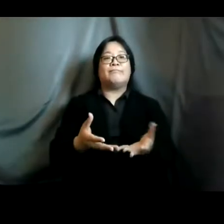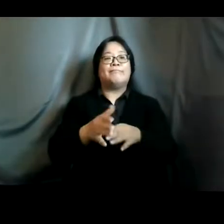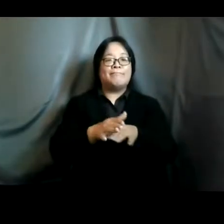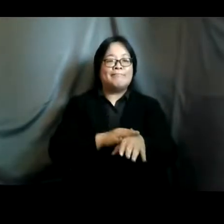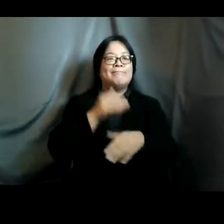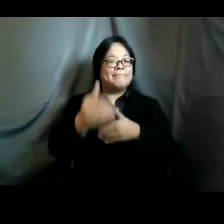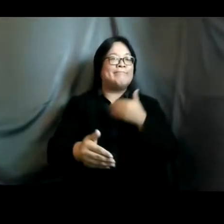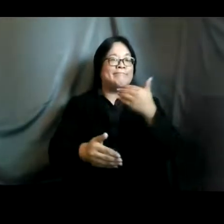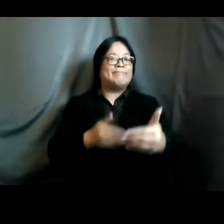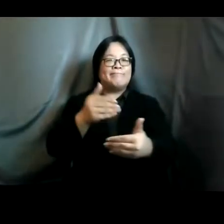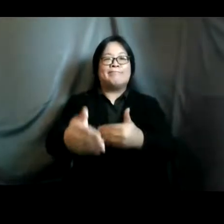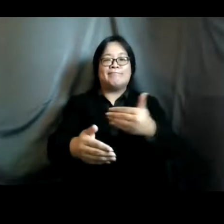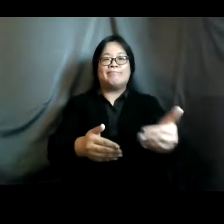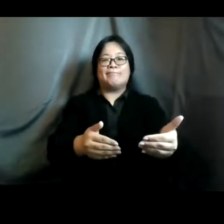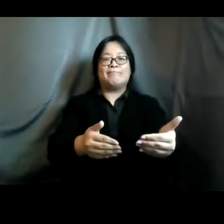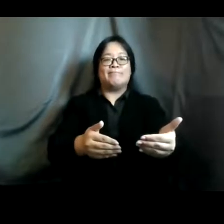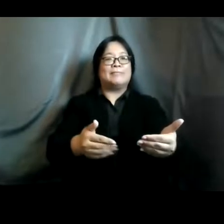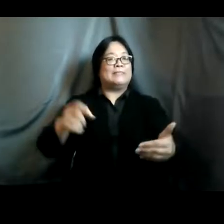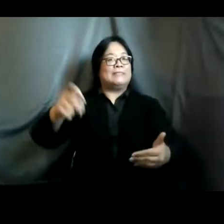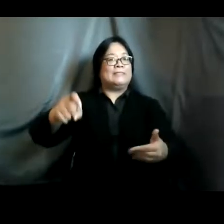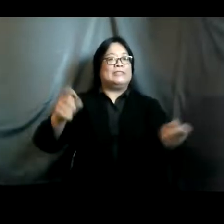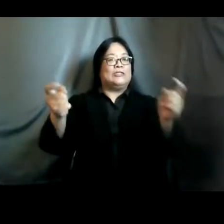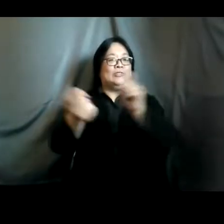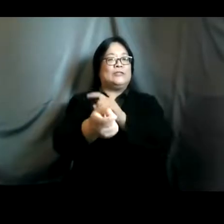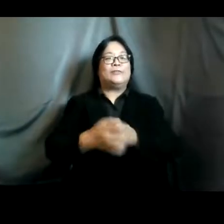towards uh making this necessary changes